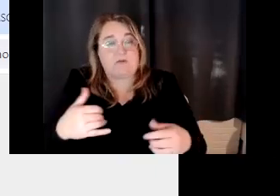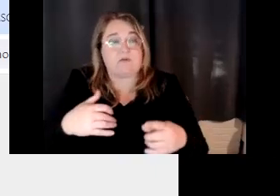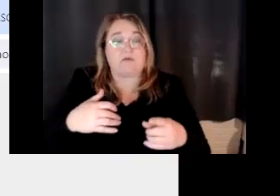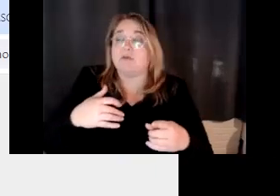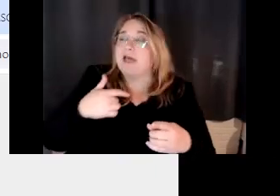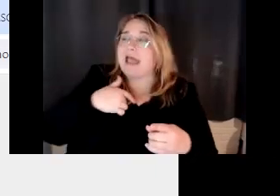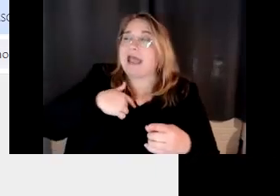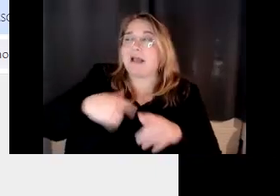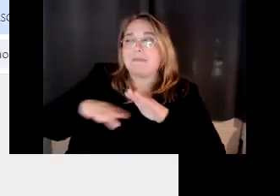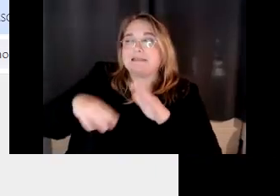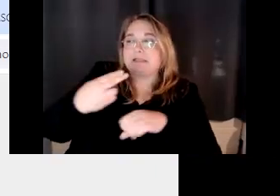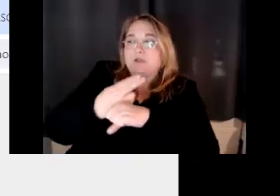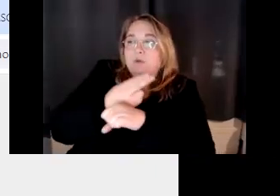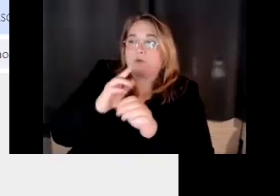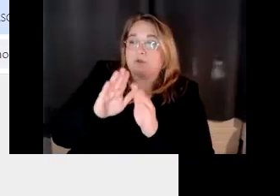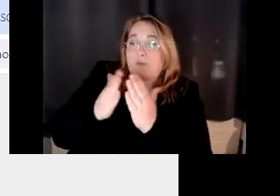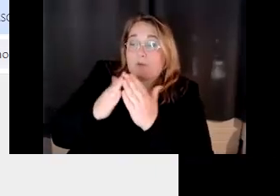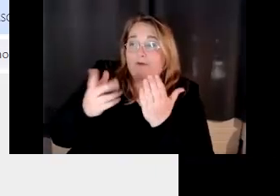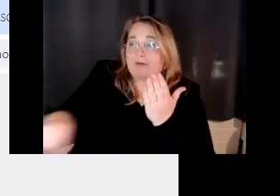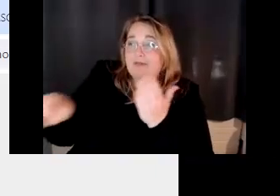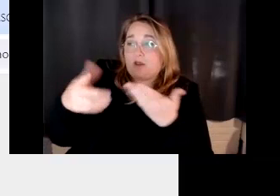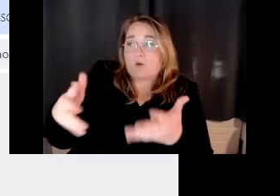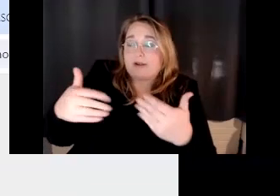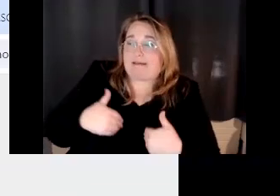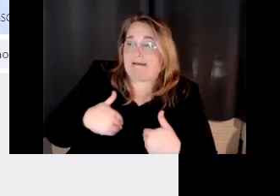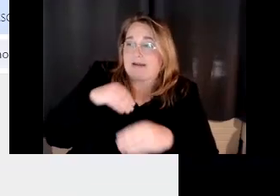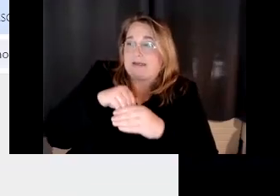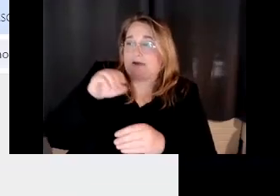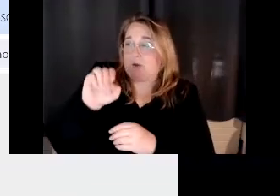used the book that they had in the OER. Okay.